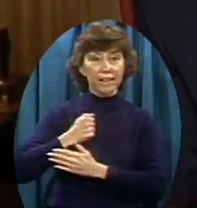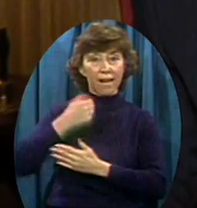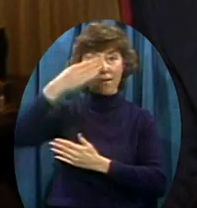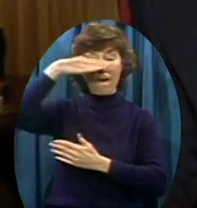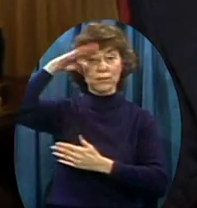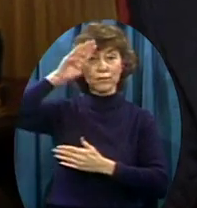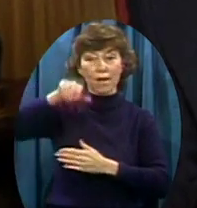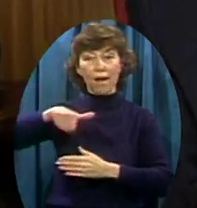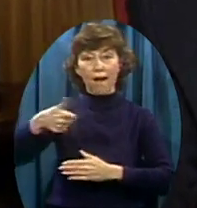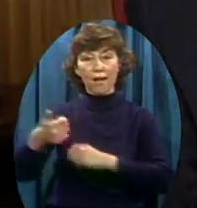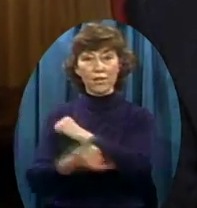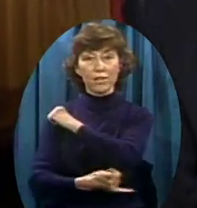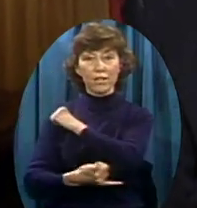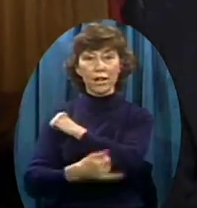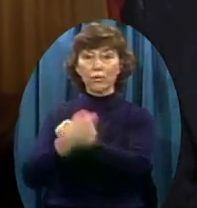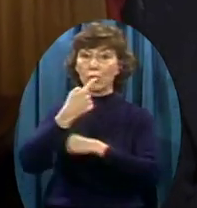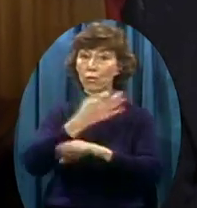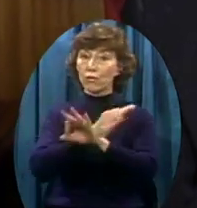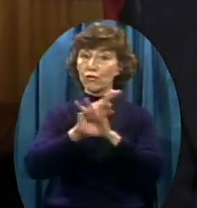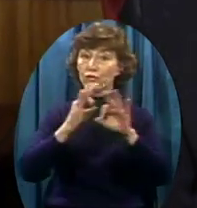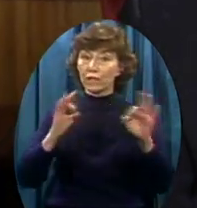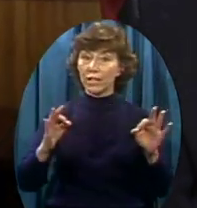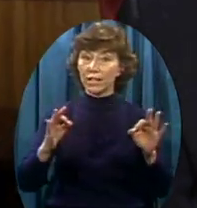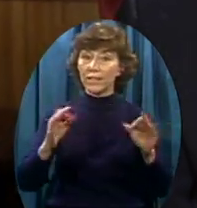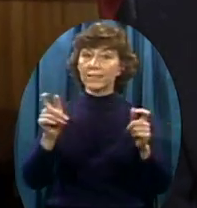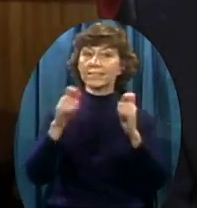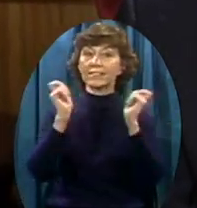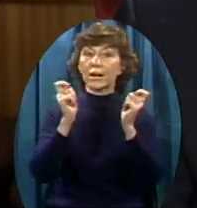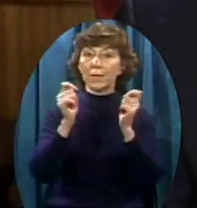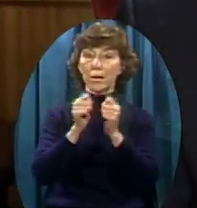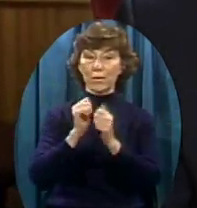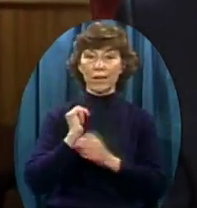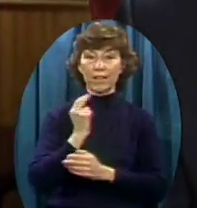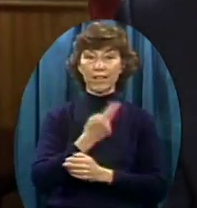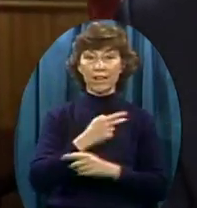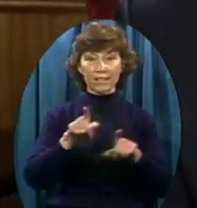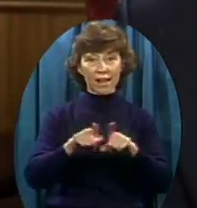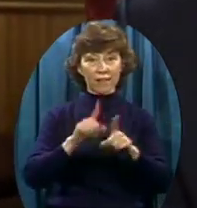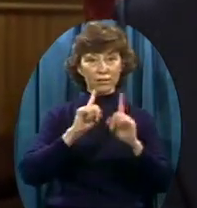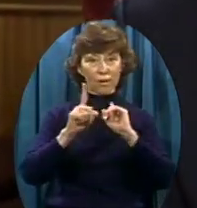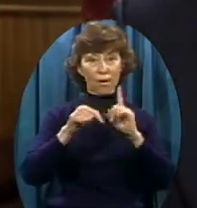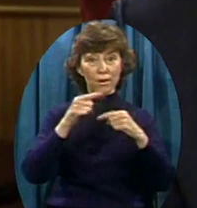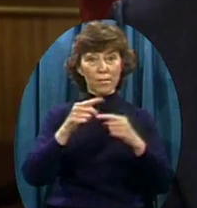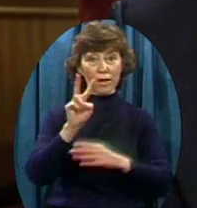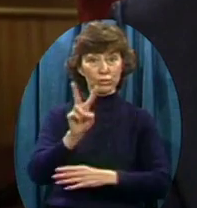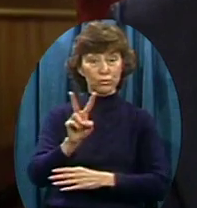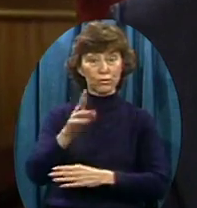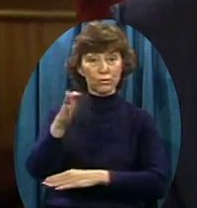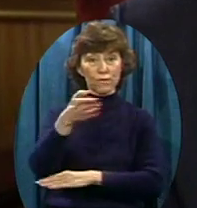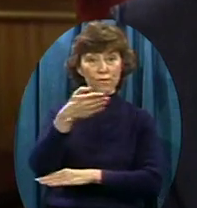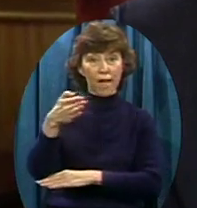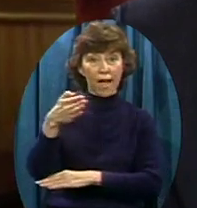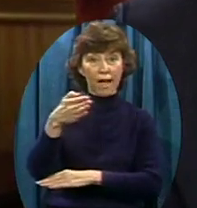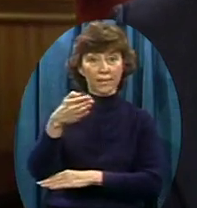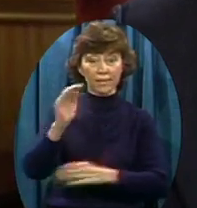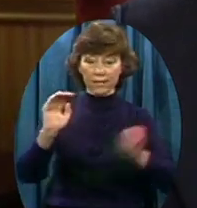now, I hope you'll celebrate with us as I speak today on those two flags and draw the contrast.